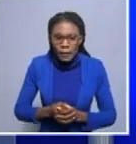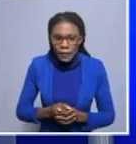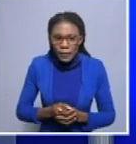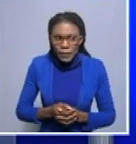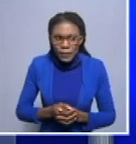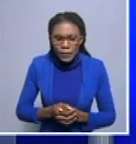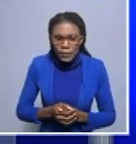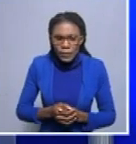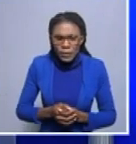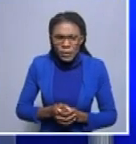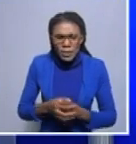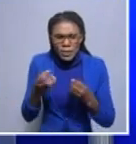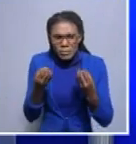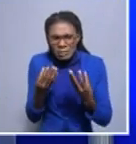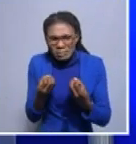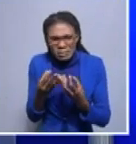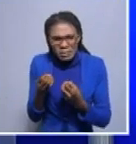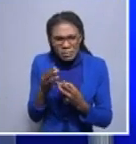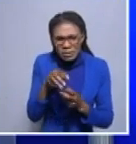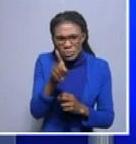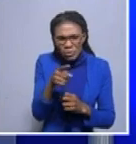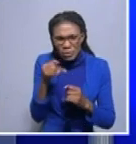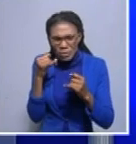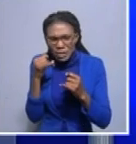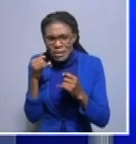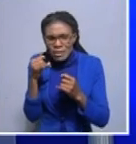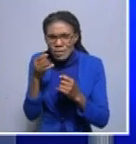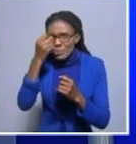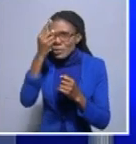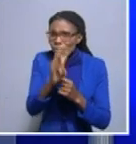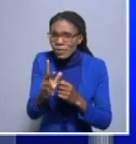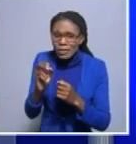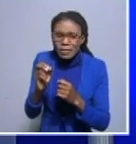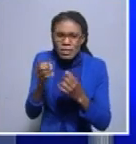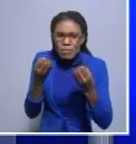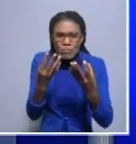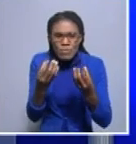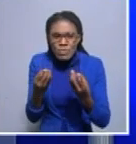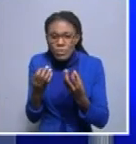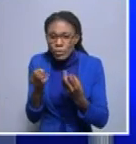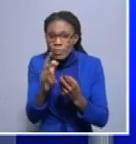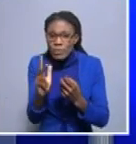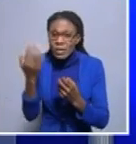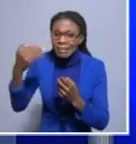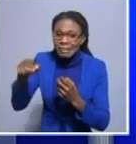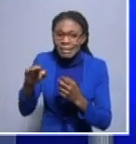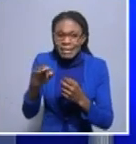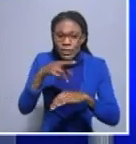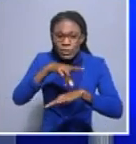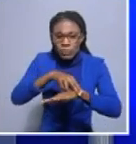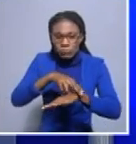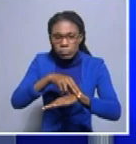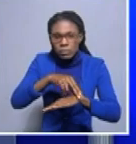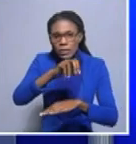Well, there's been displeasure aired around the close proximity that mourners were allowed to view the body at the funeral of the late liberation